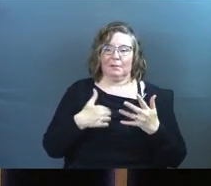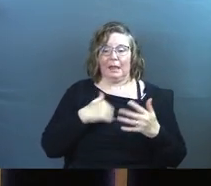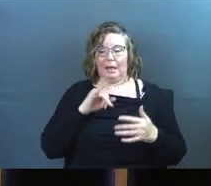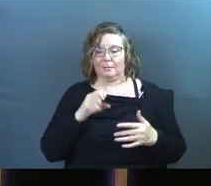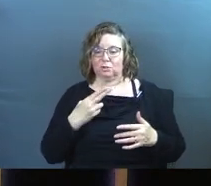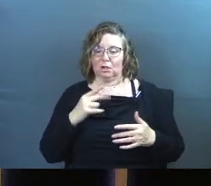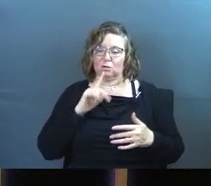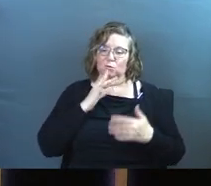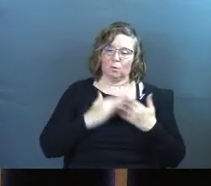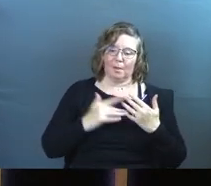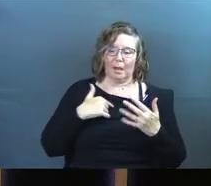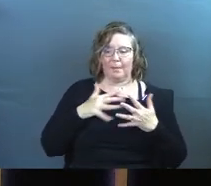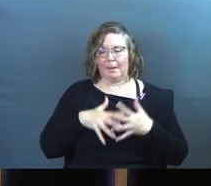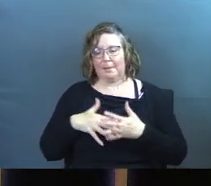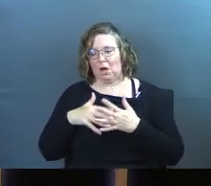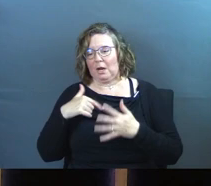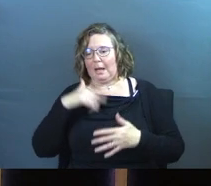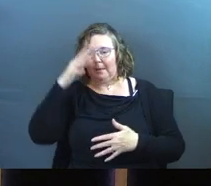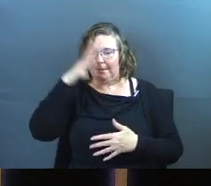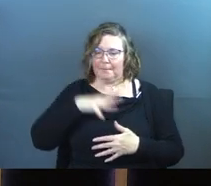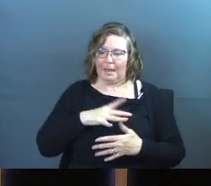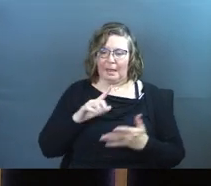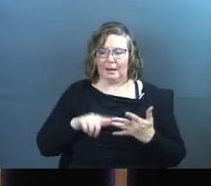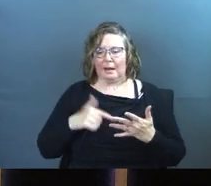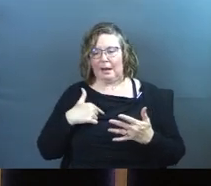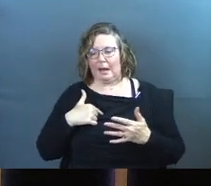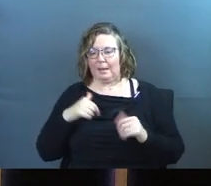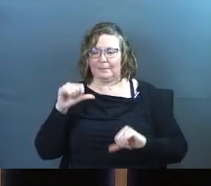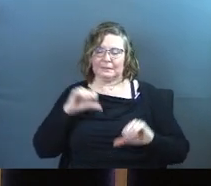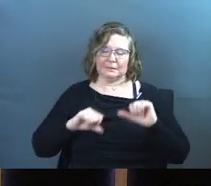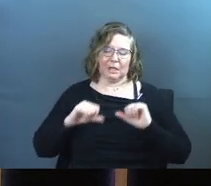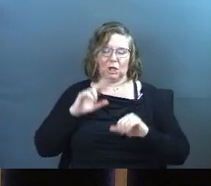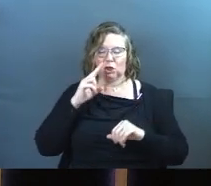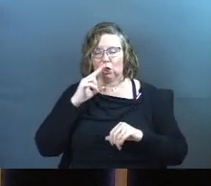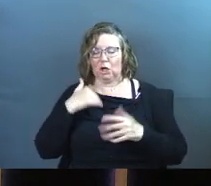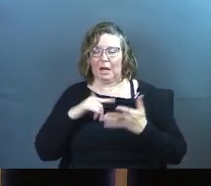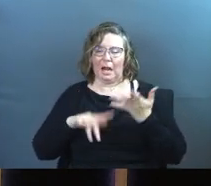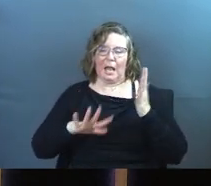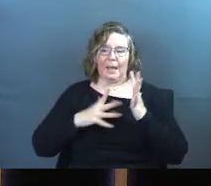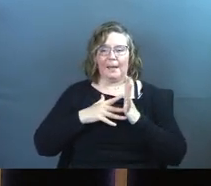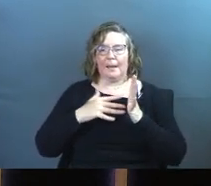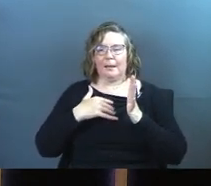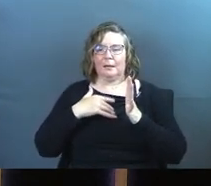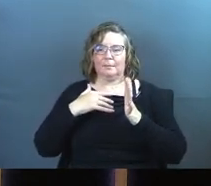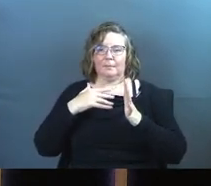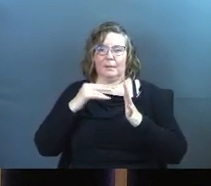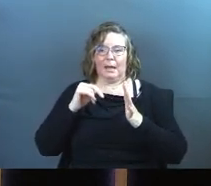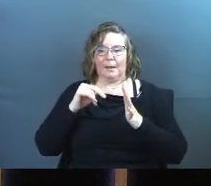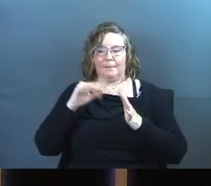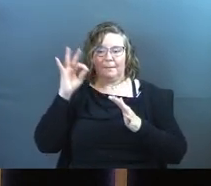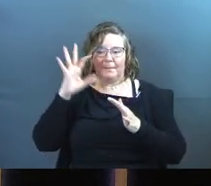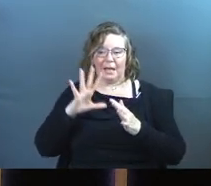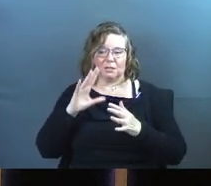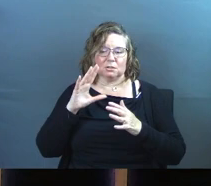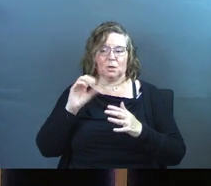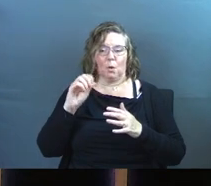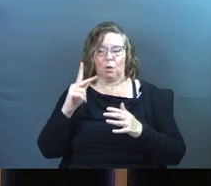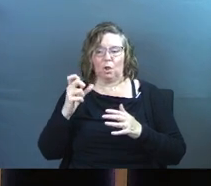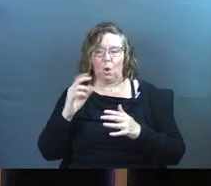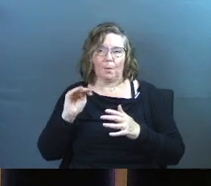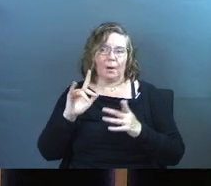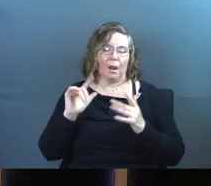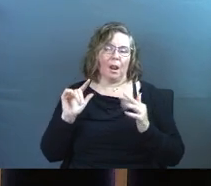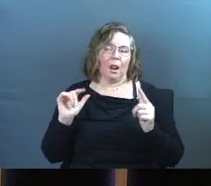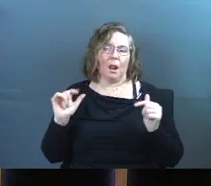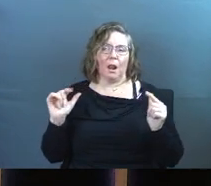Trueblood, and I'm an American, and I'm a man, and I'm a sci-fi nerd. Right? And I'm a pastor, and I'm an Oklahoman, and all these things. And